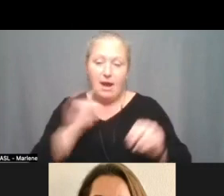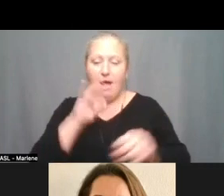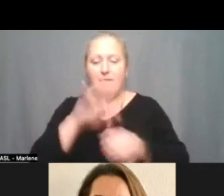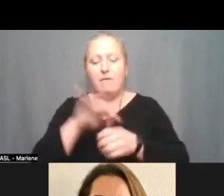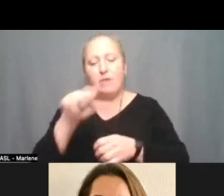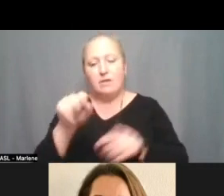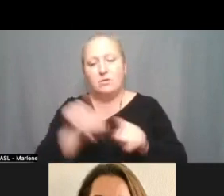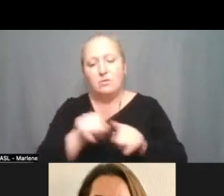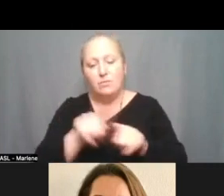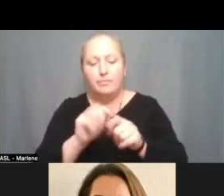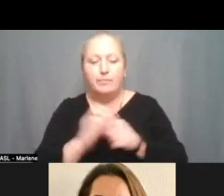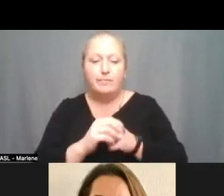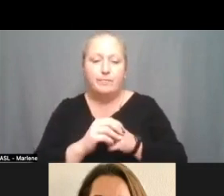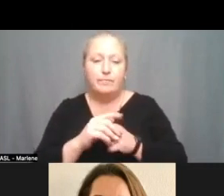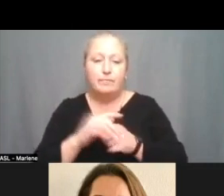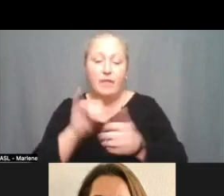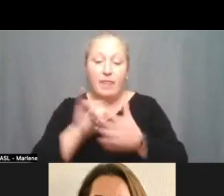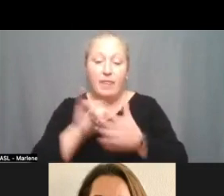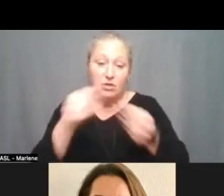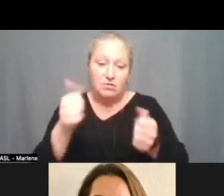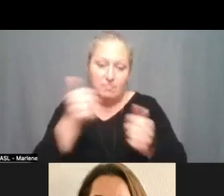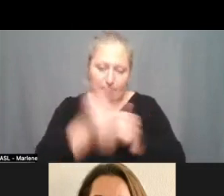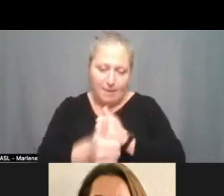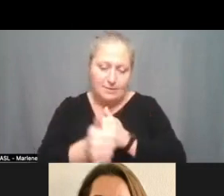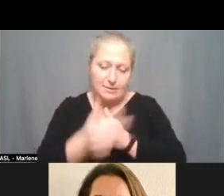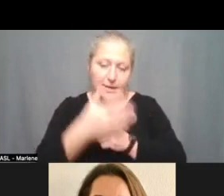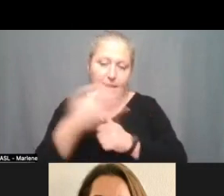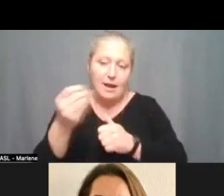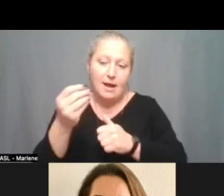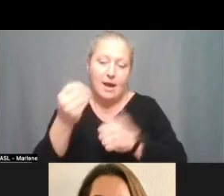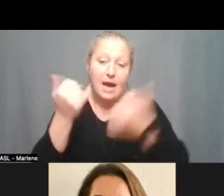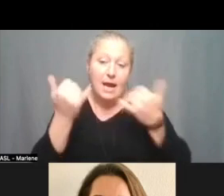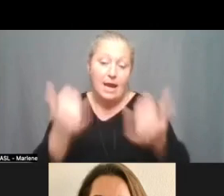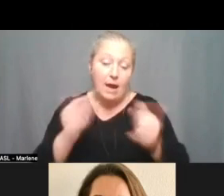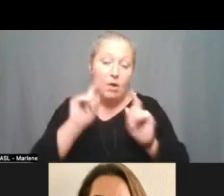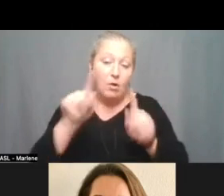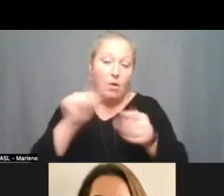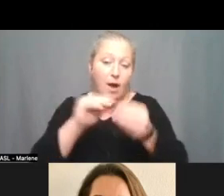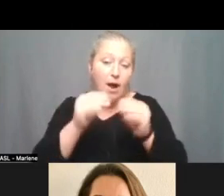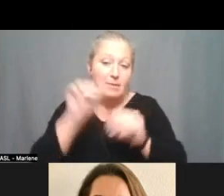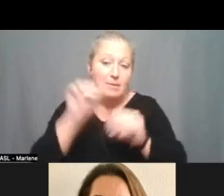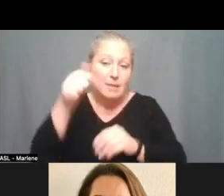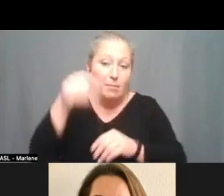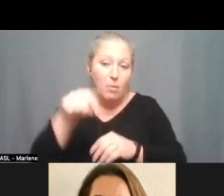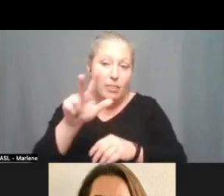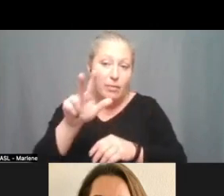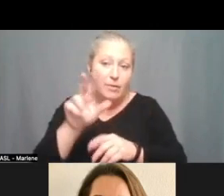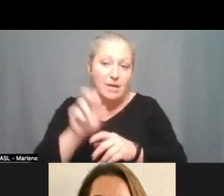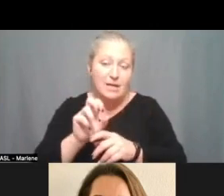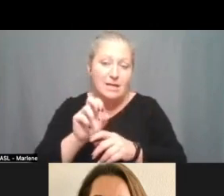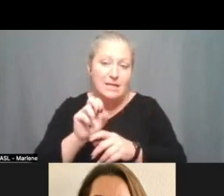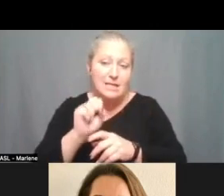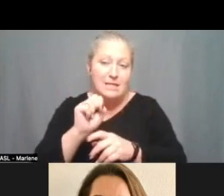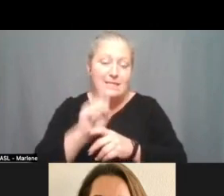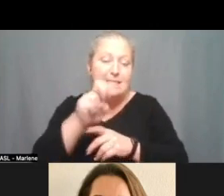so that resolution has passed and now we will go to item 10.3 skipping and tie-breaking criteria